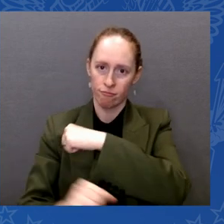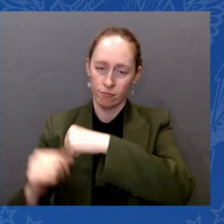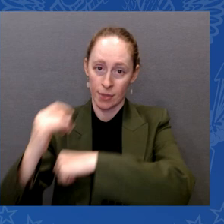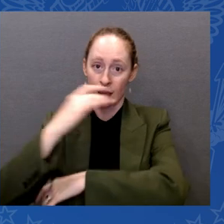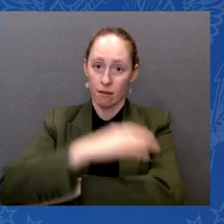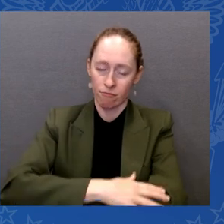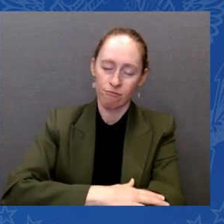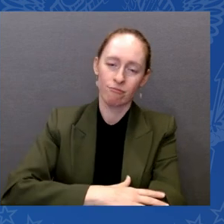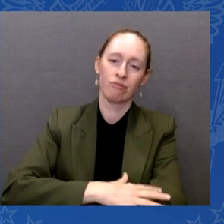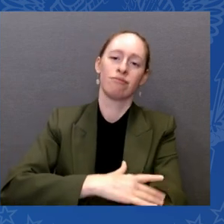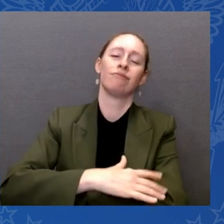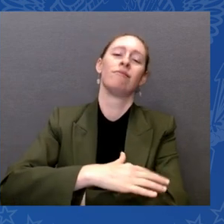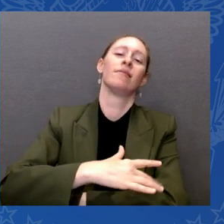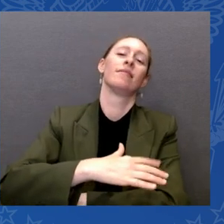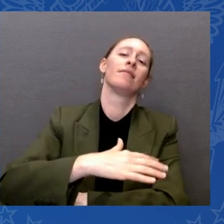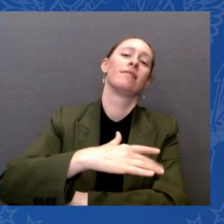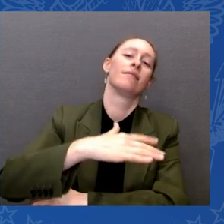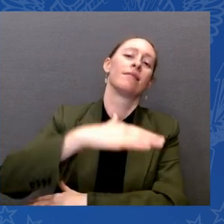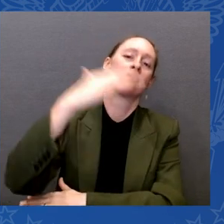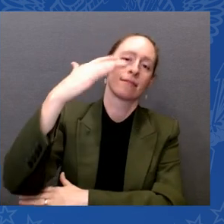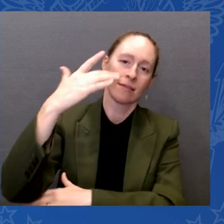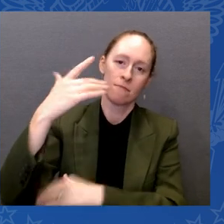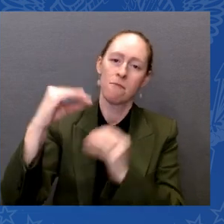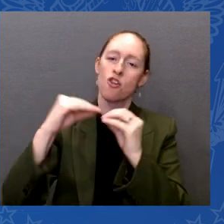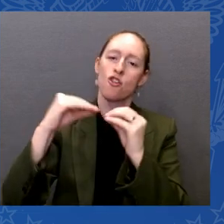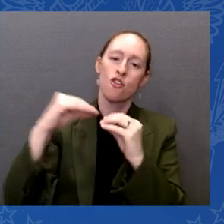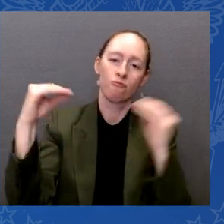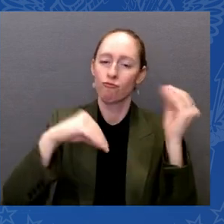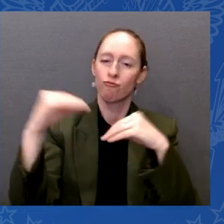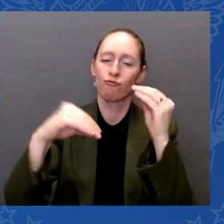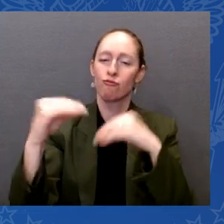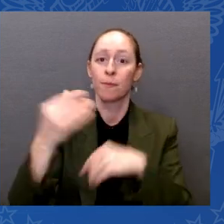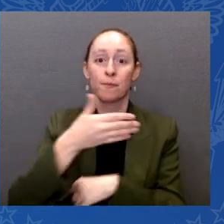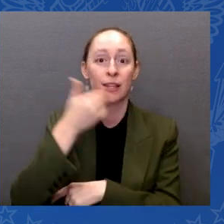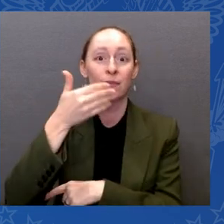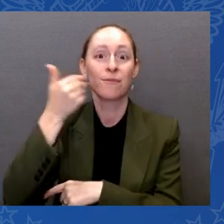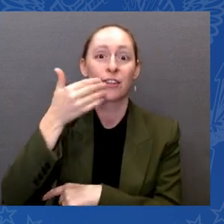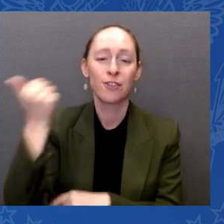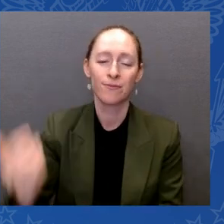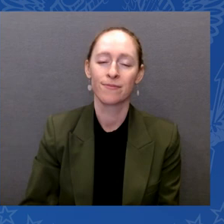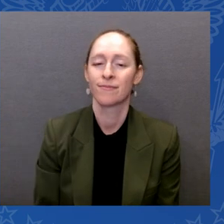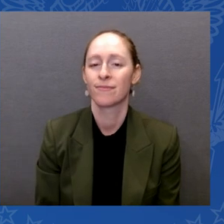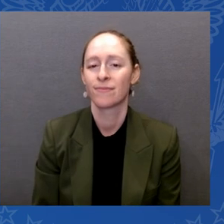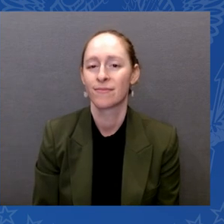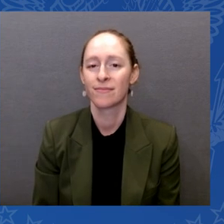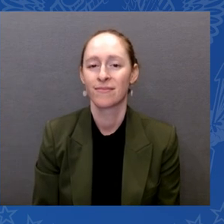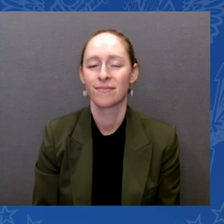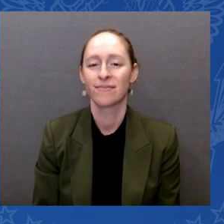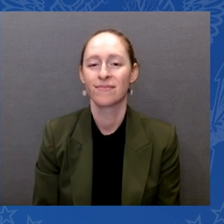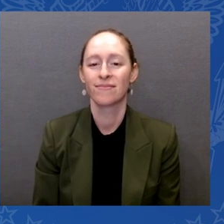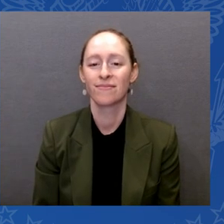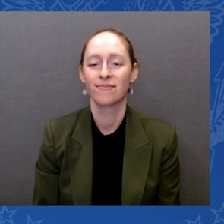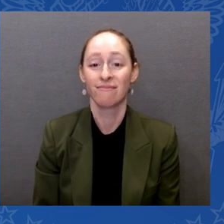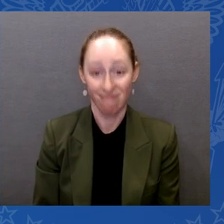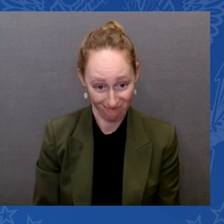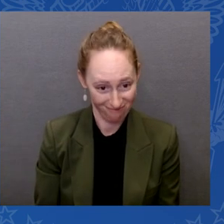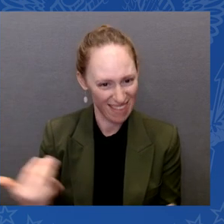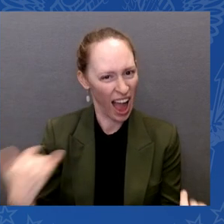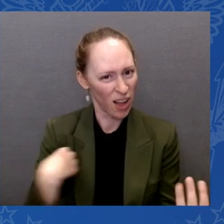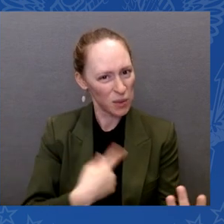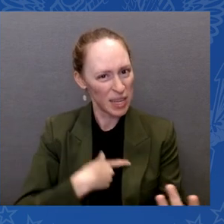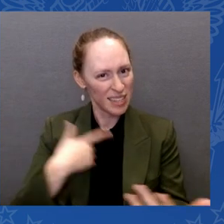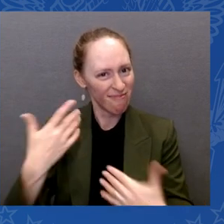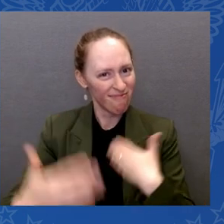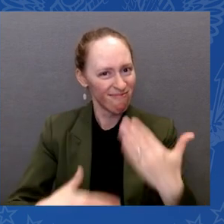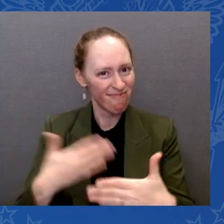my administration has been building on the ADA foundation. My labor department is protecting the rights of workers with disabilities and fighting